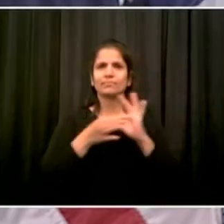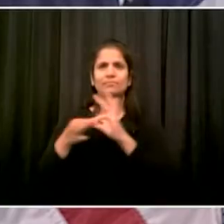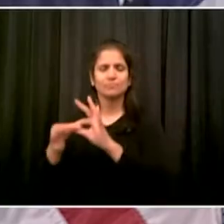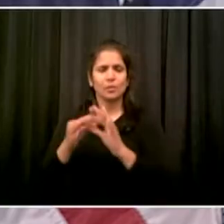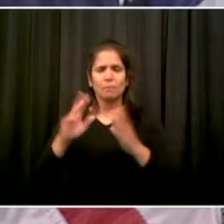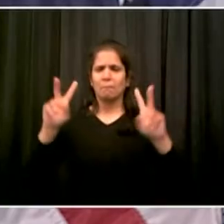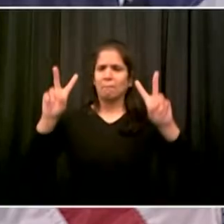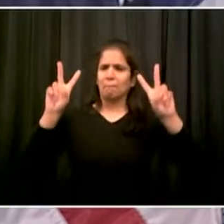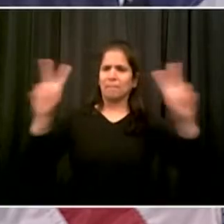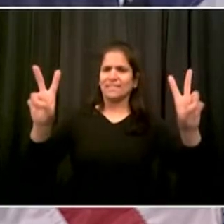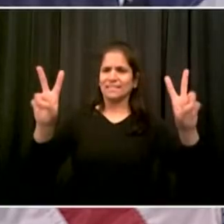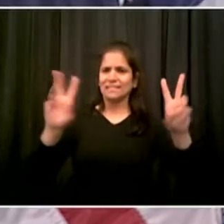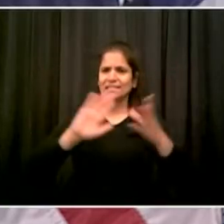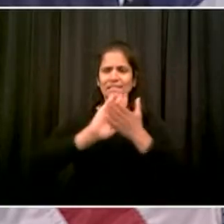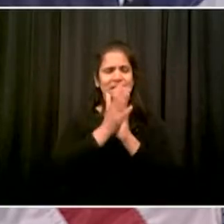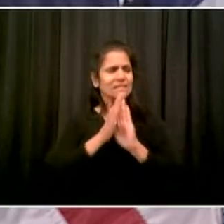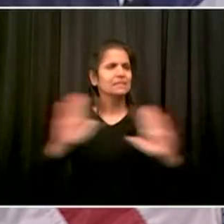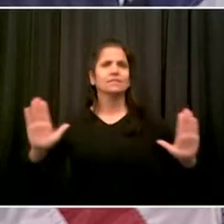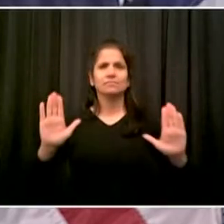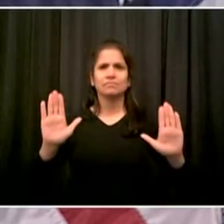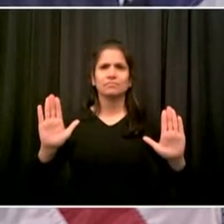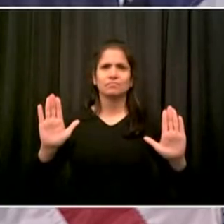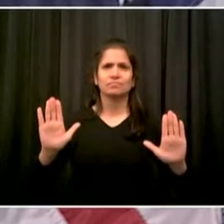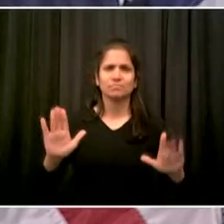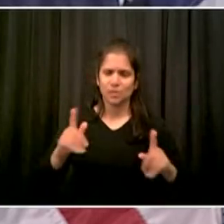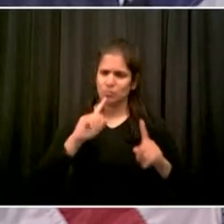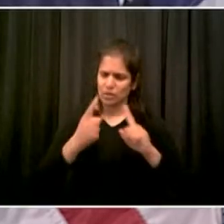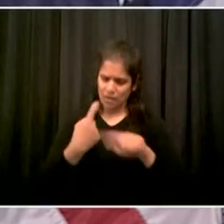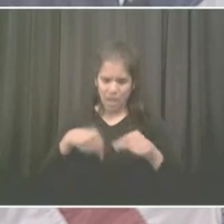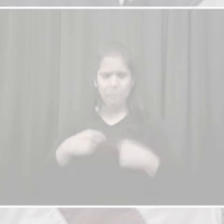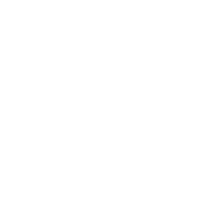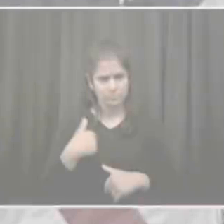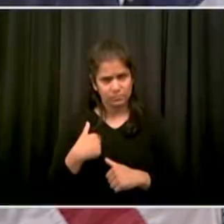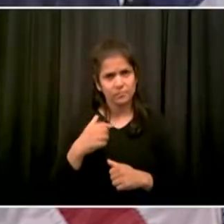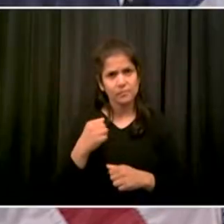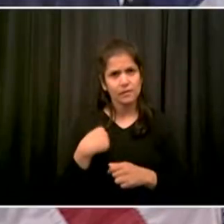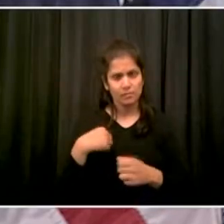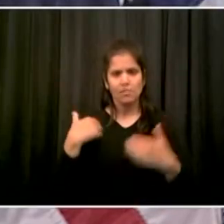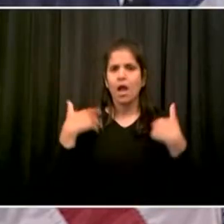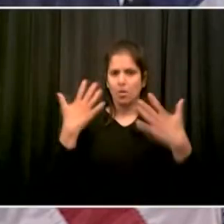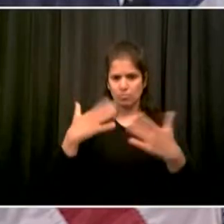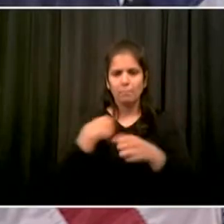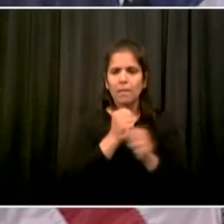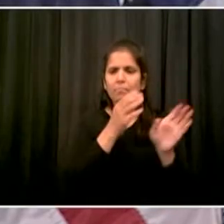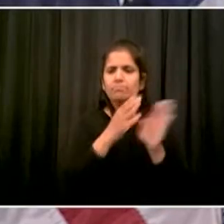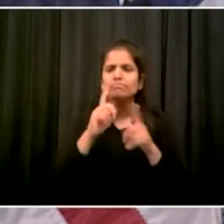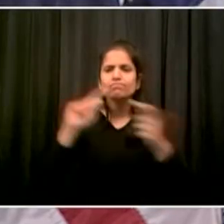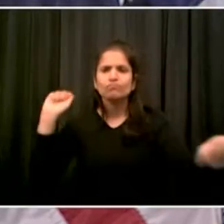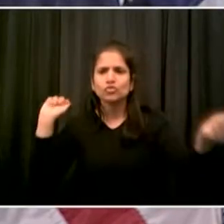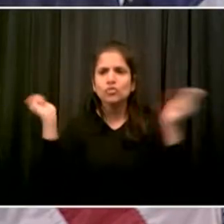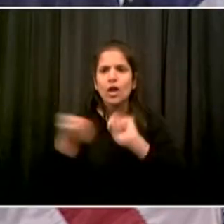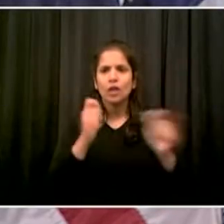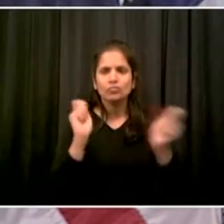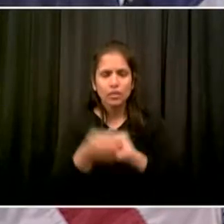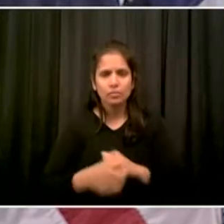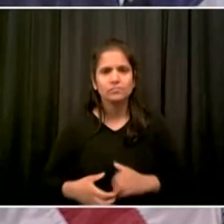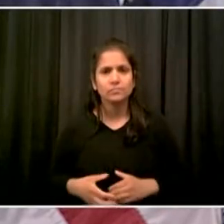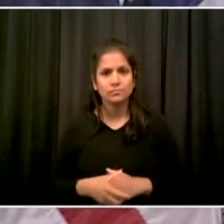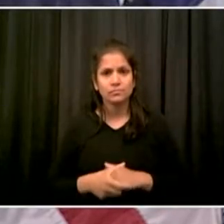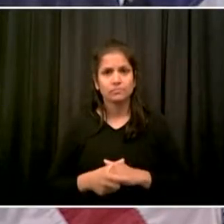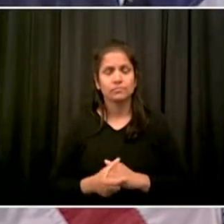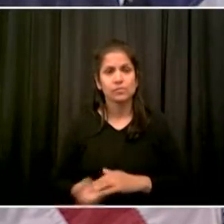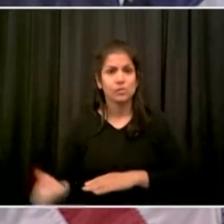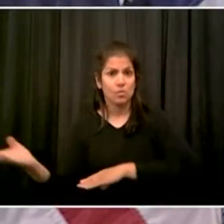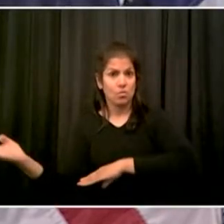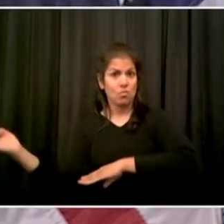coming out, working for a better city, a better nation. Peaceful throughout the day, on the entire day in the entire